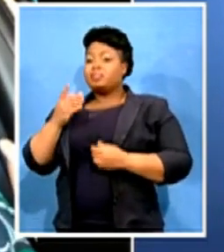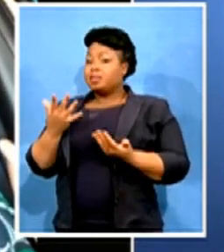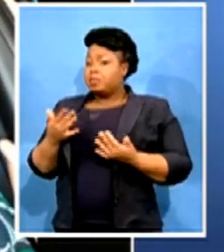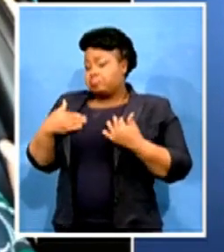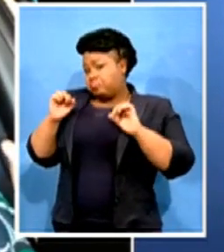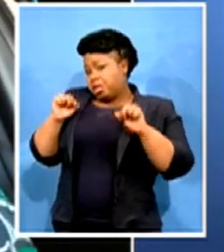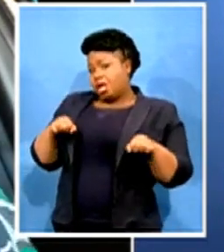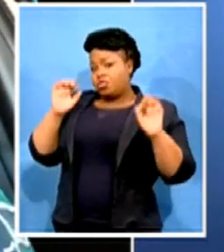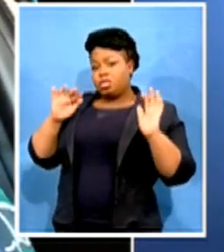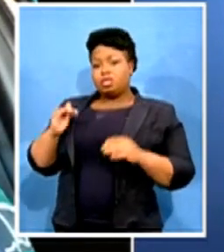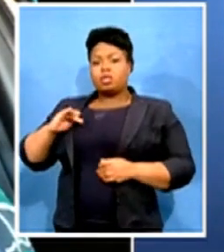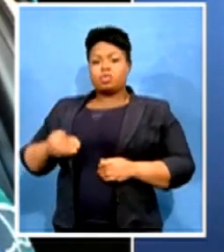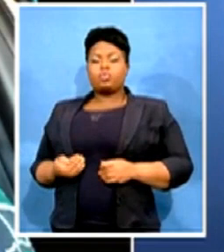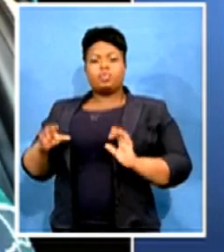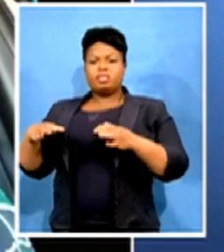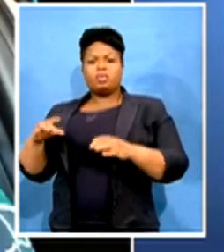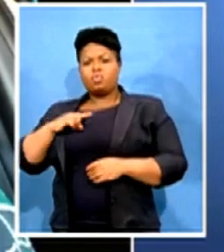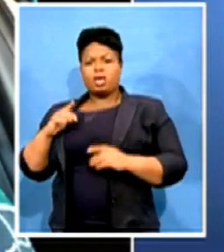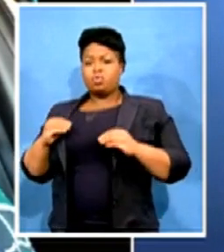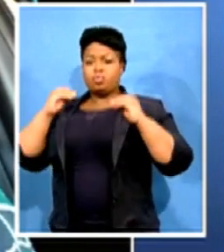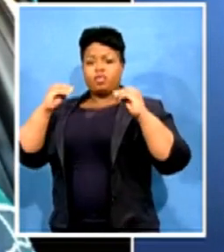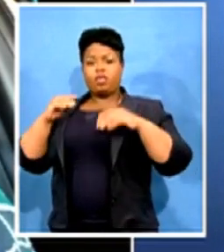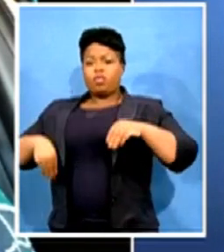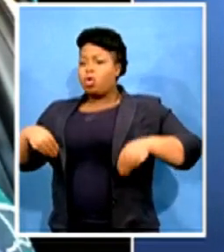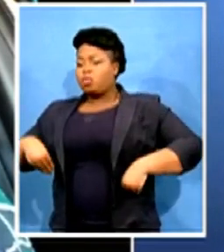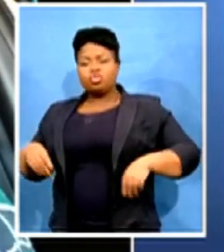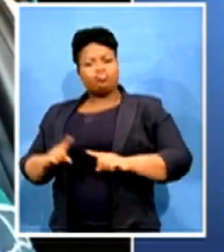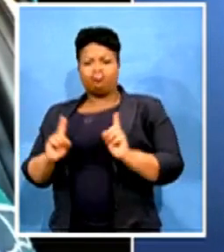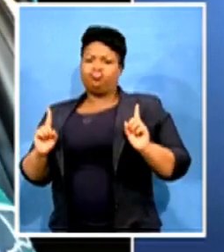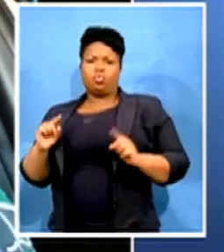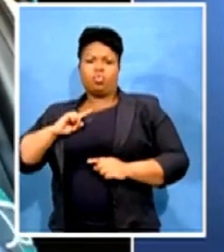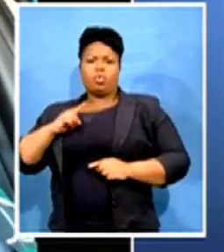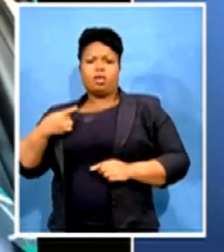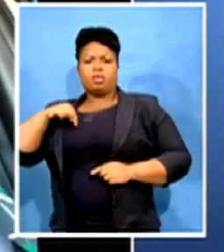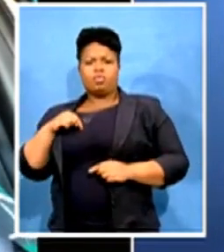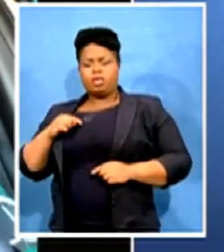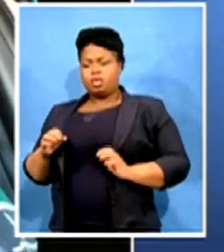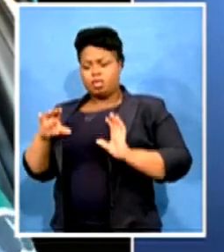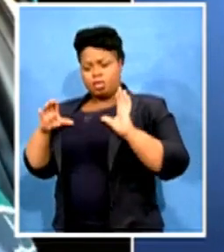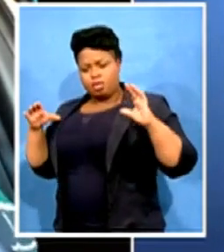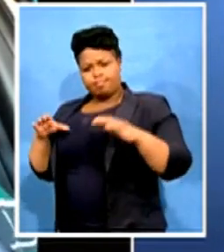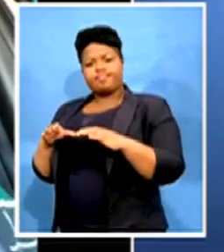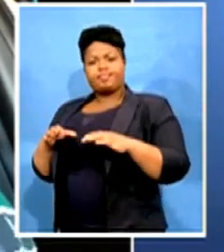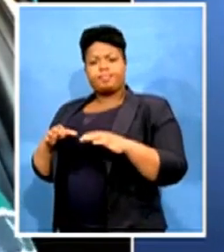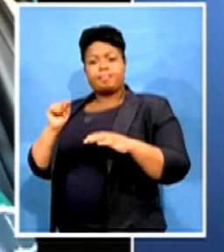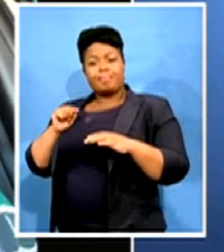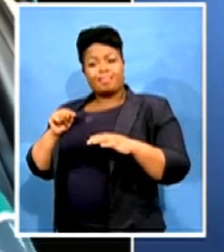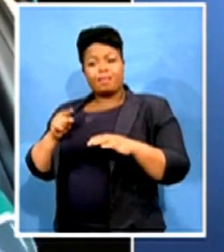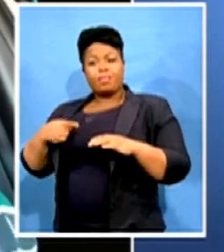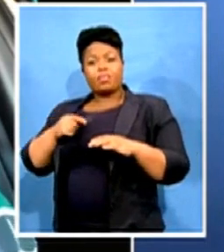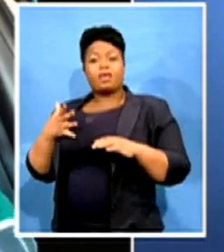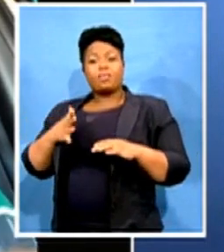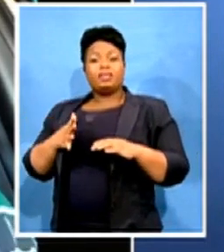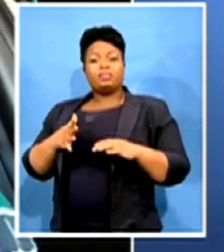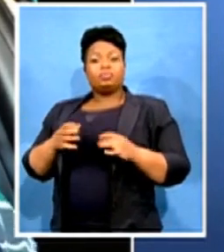not promoting fraud and corruption because we are part of the collective that talks to fighting and building a